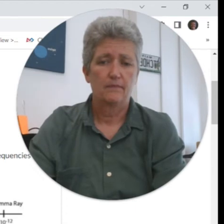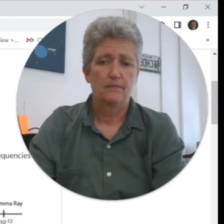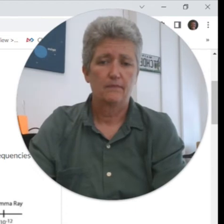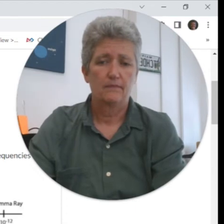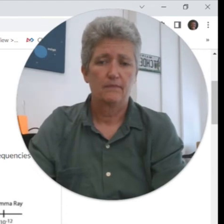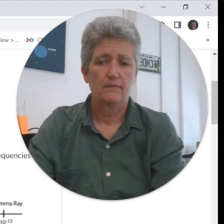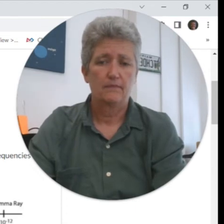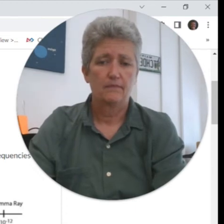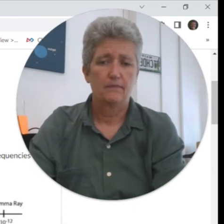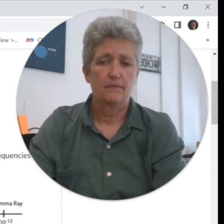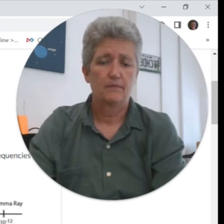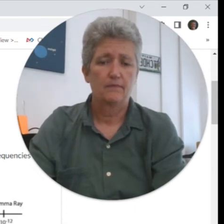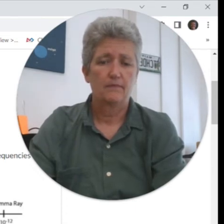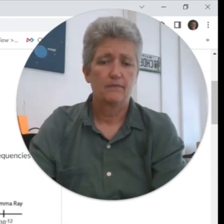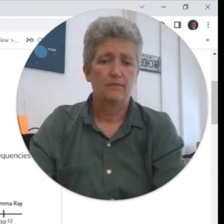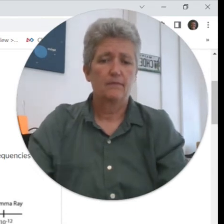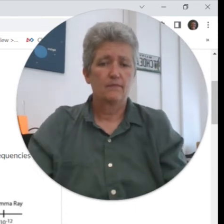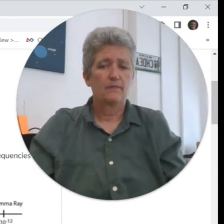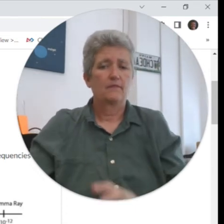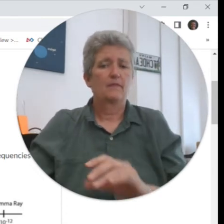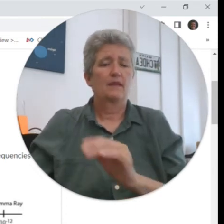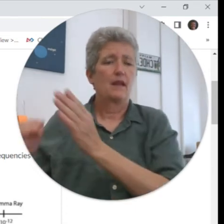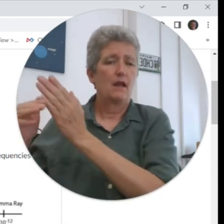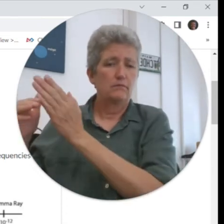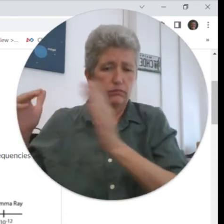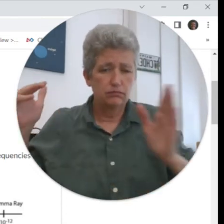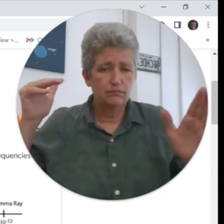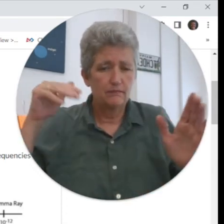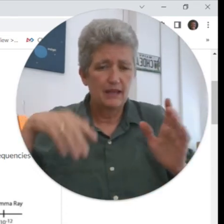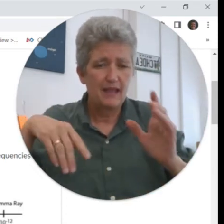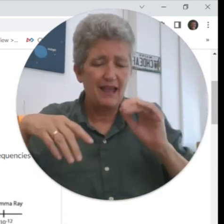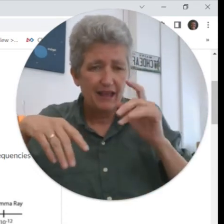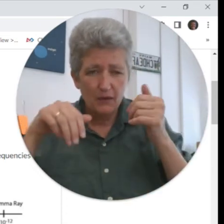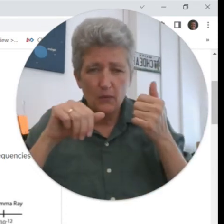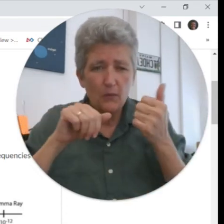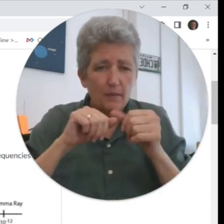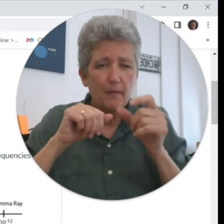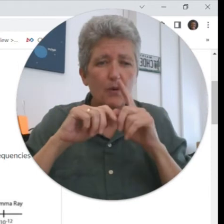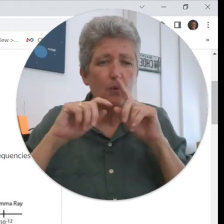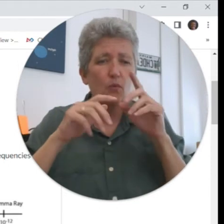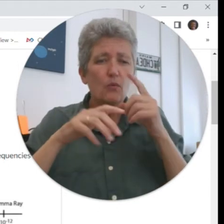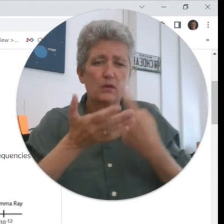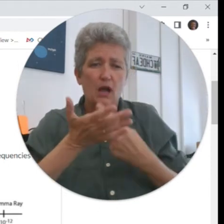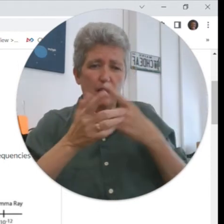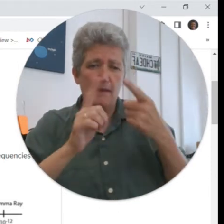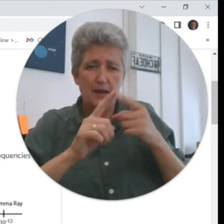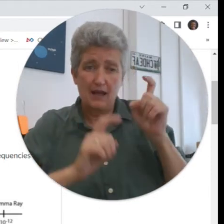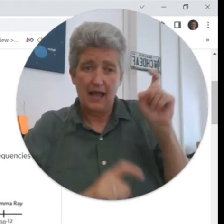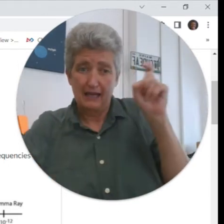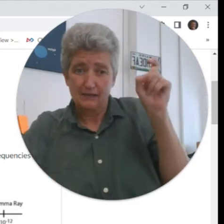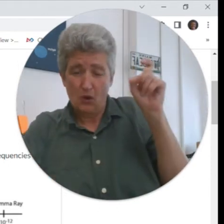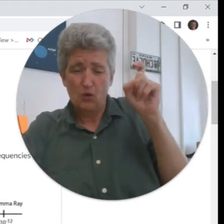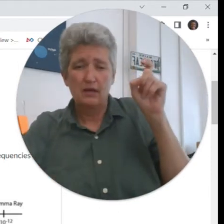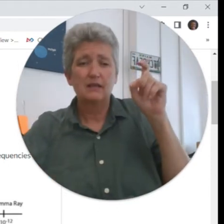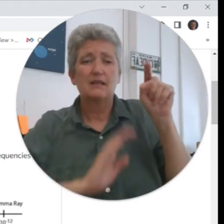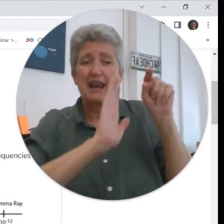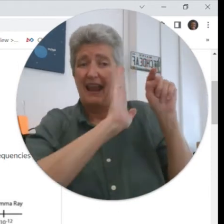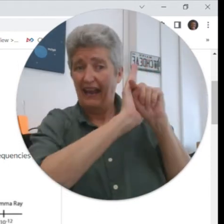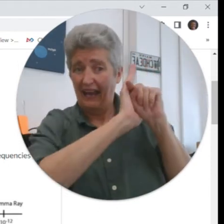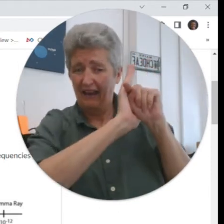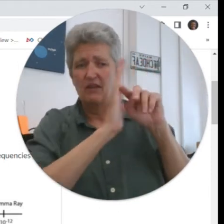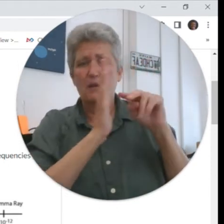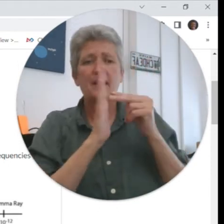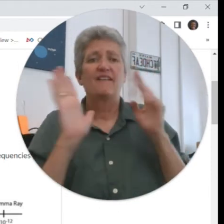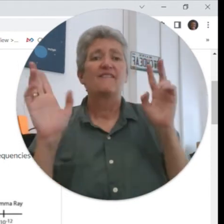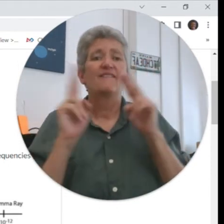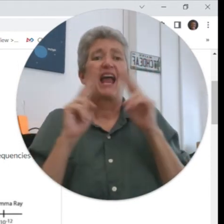wavelength remember when we